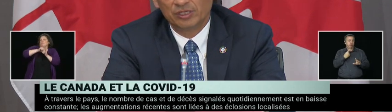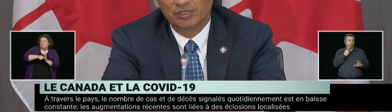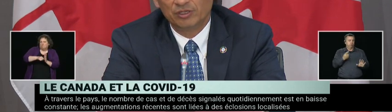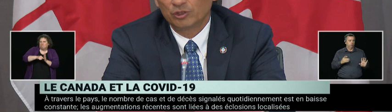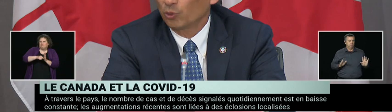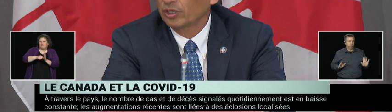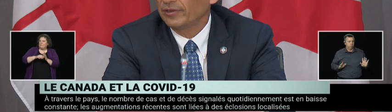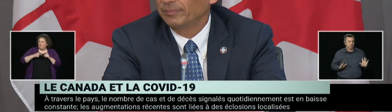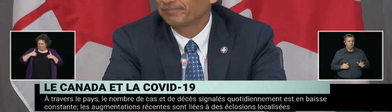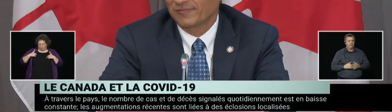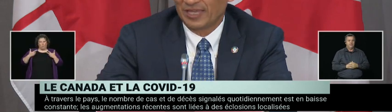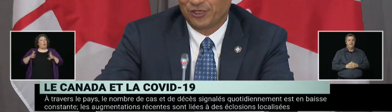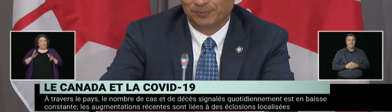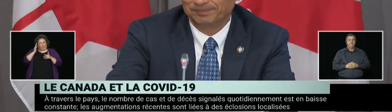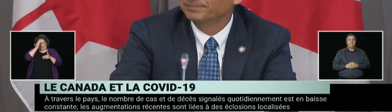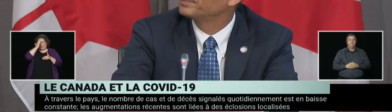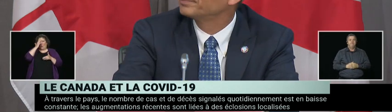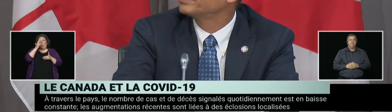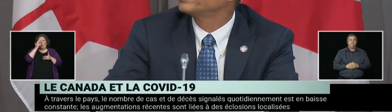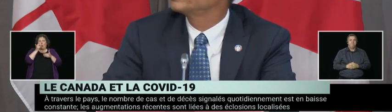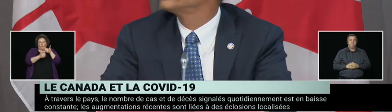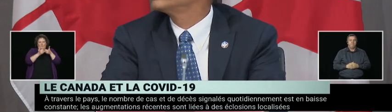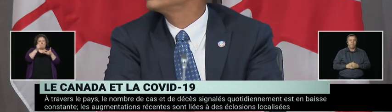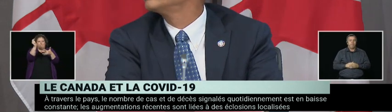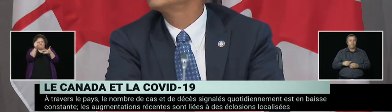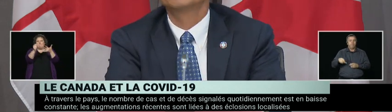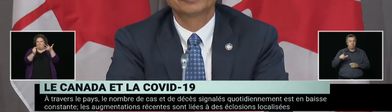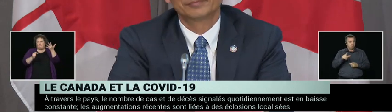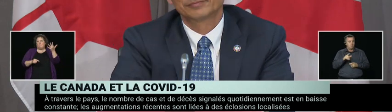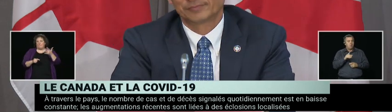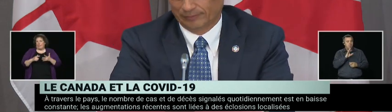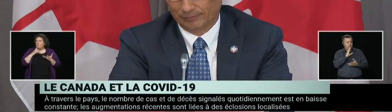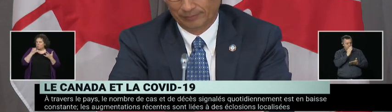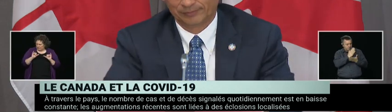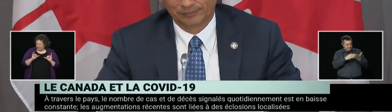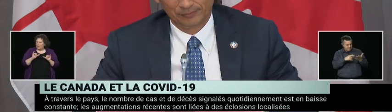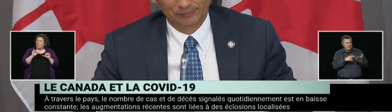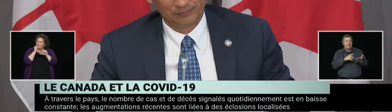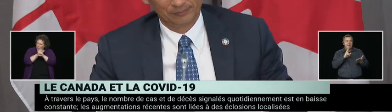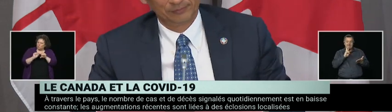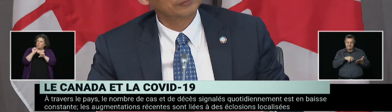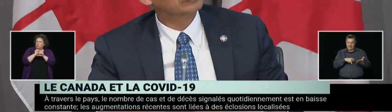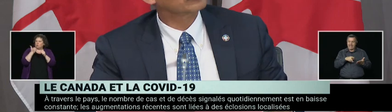we're continuing to work on them. Thank you. Thank you. Follow-up question, Vic?